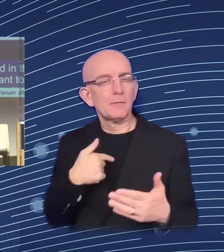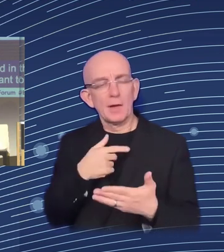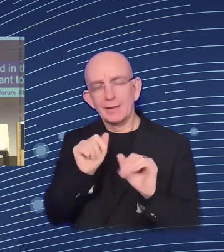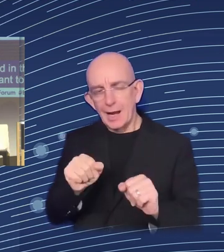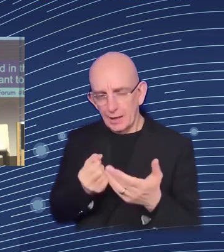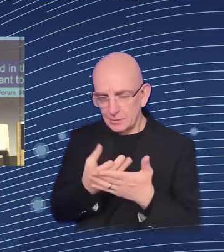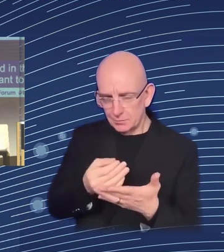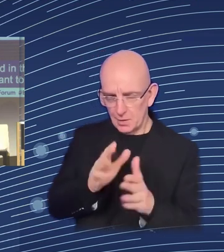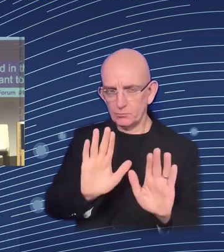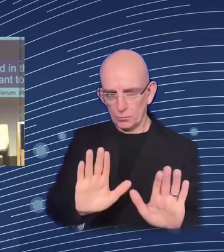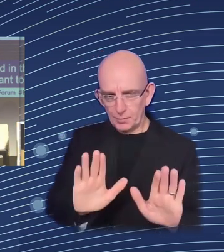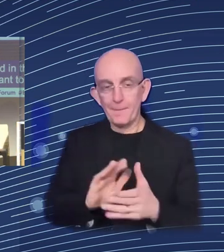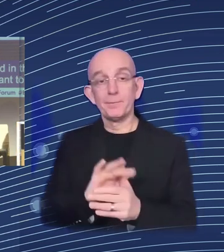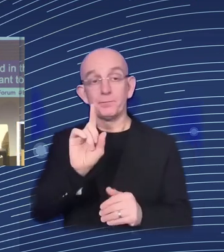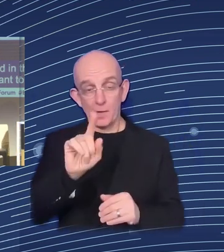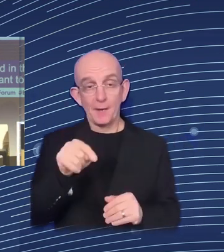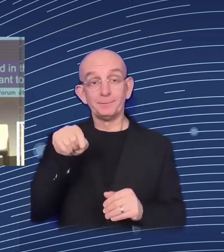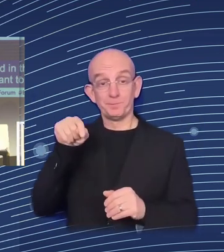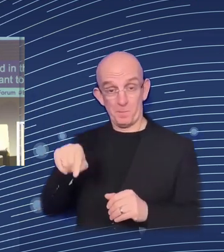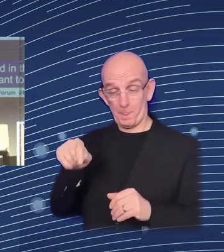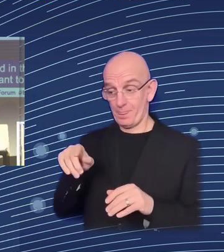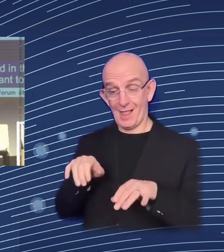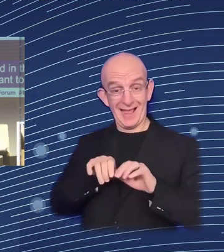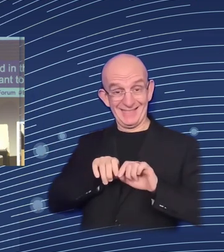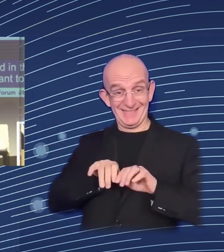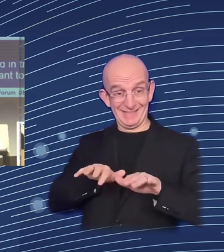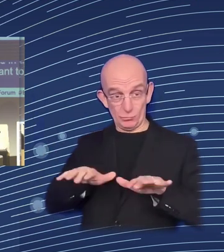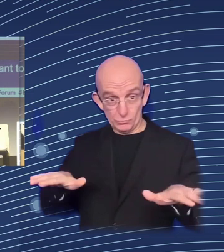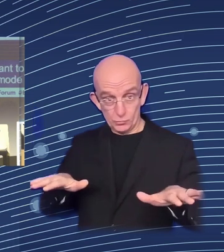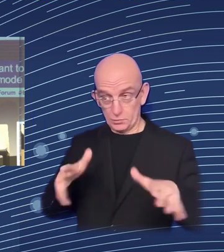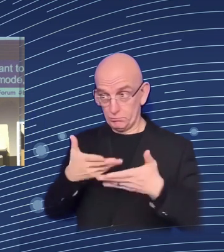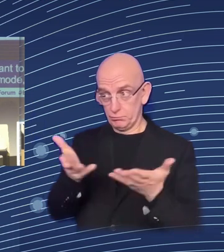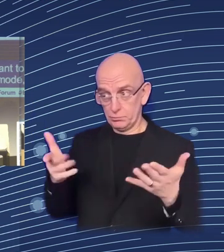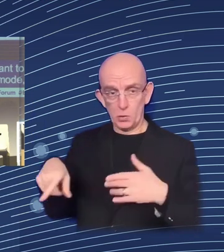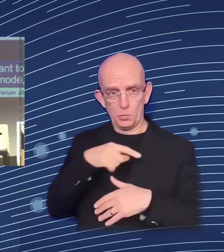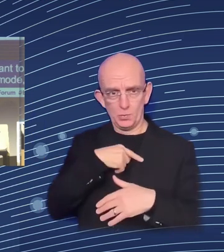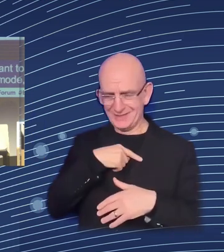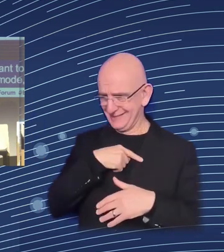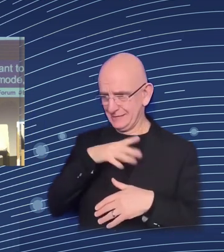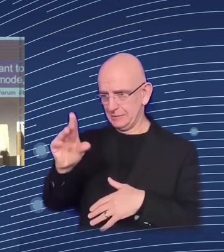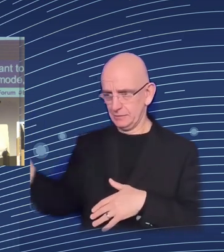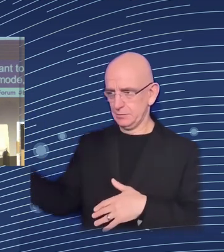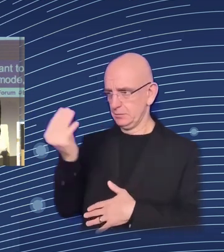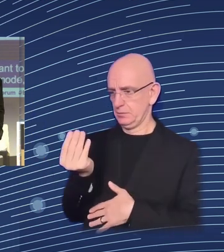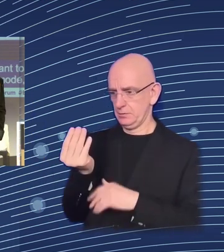So, let me talk a bit about Euromod, which is a micro simulation model. Basically, what it does is,